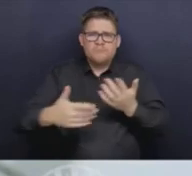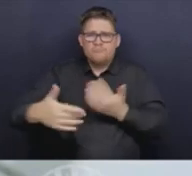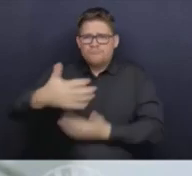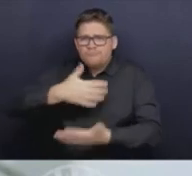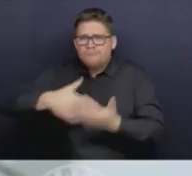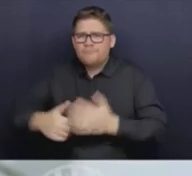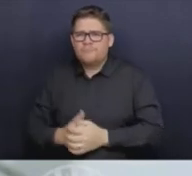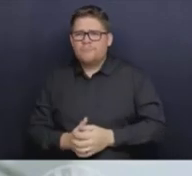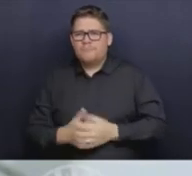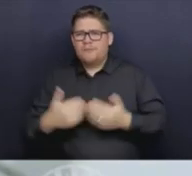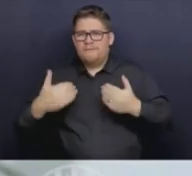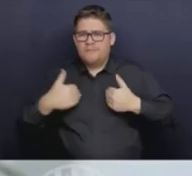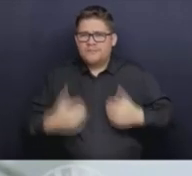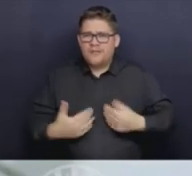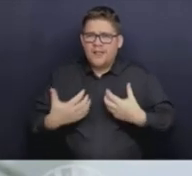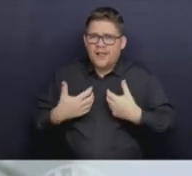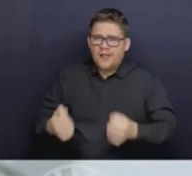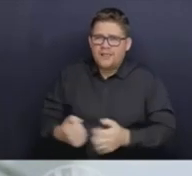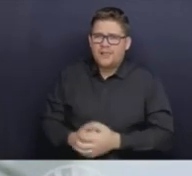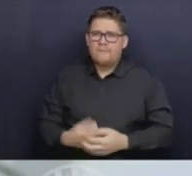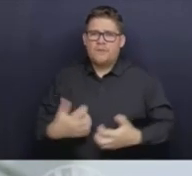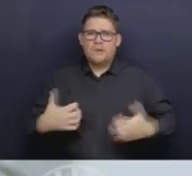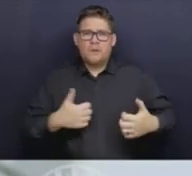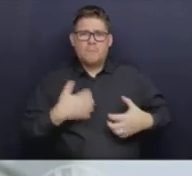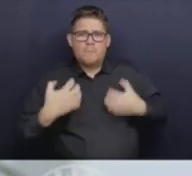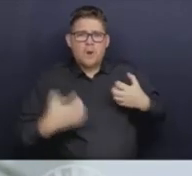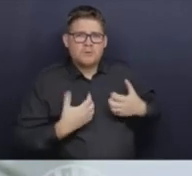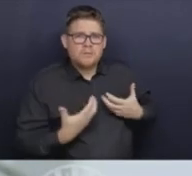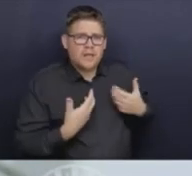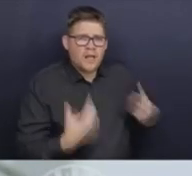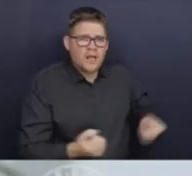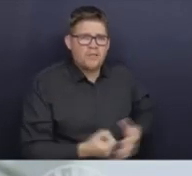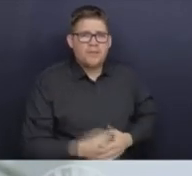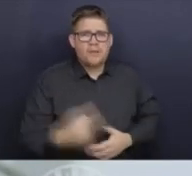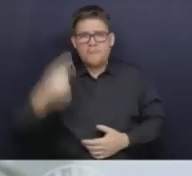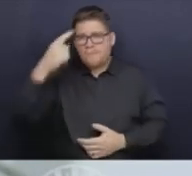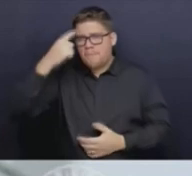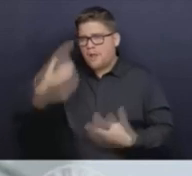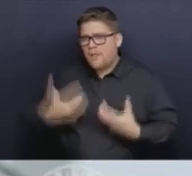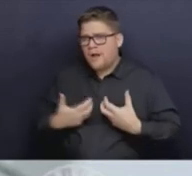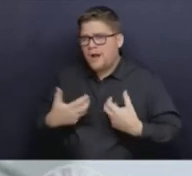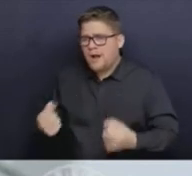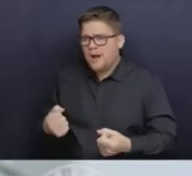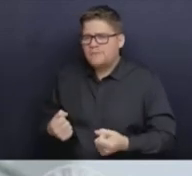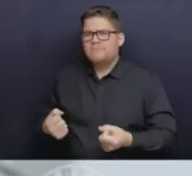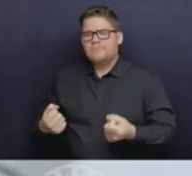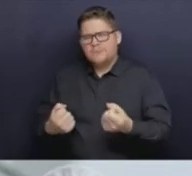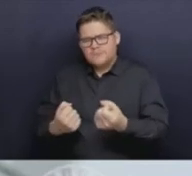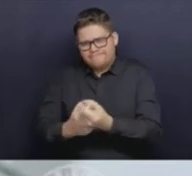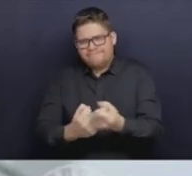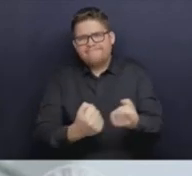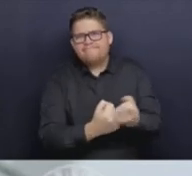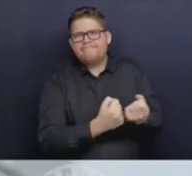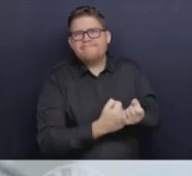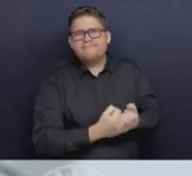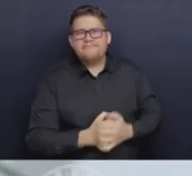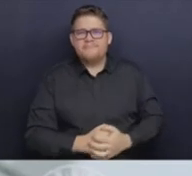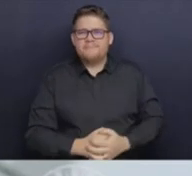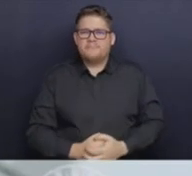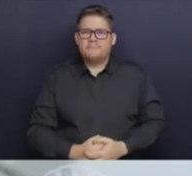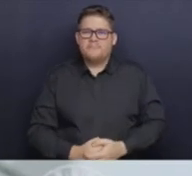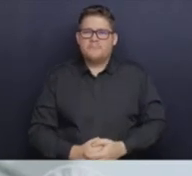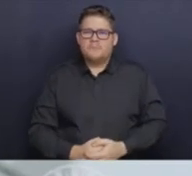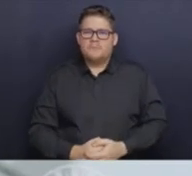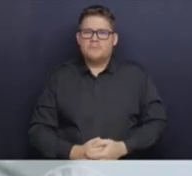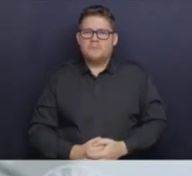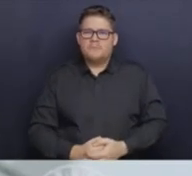come with us being together. And so we need to, to take what we have learned and put it in the context of what we're doing in our lives and